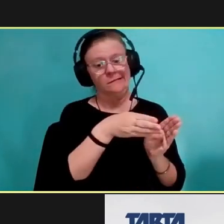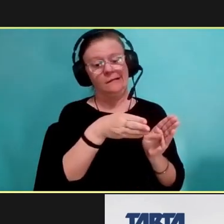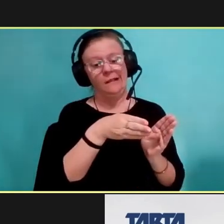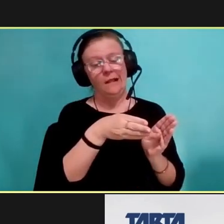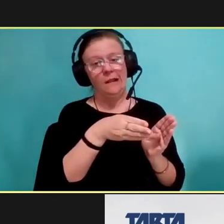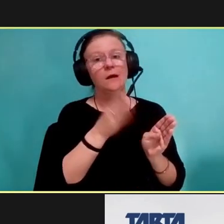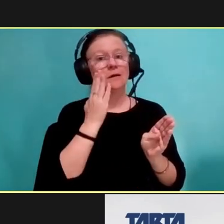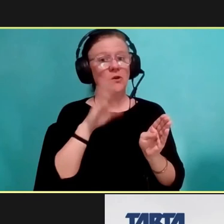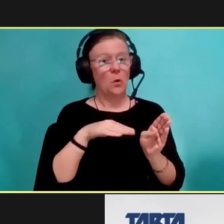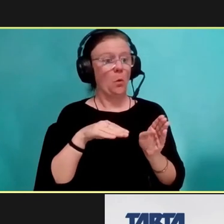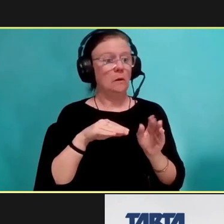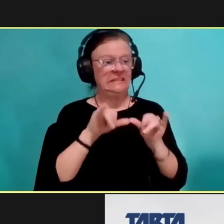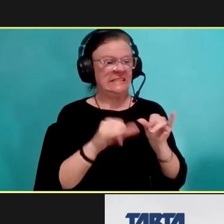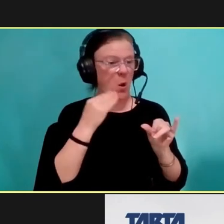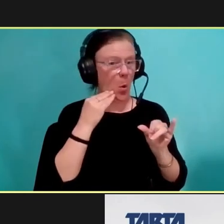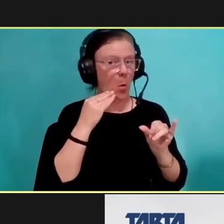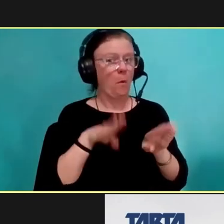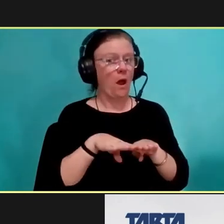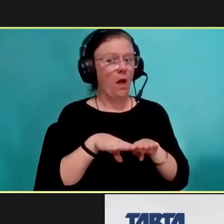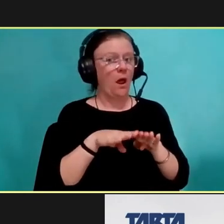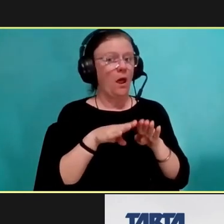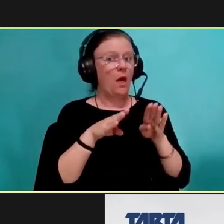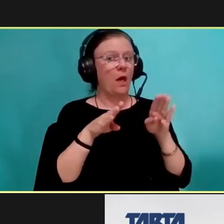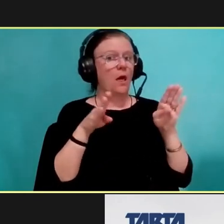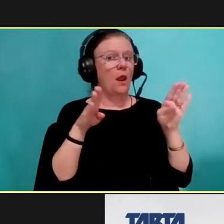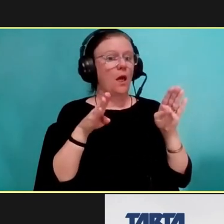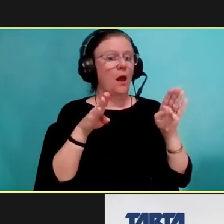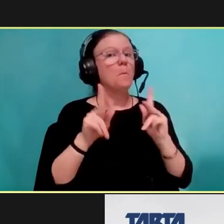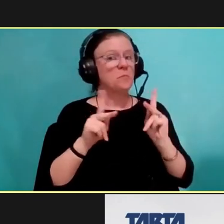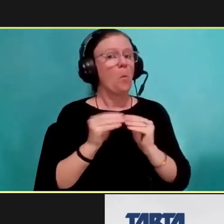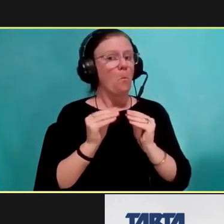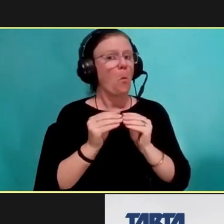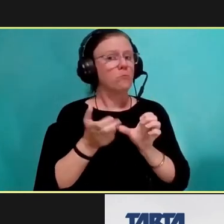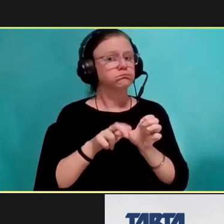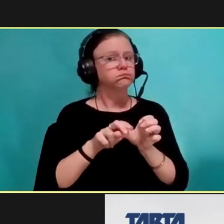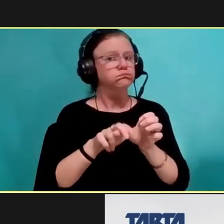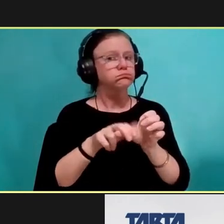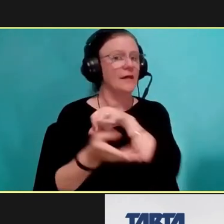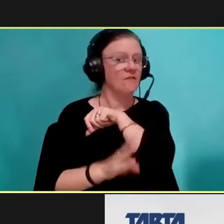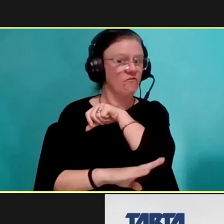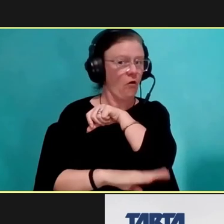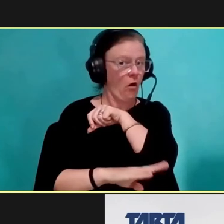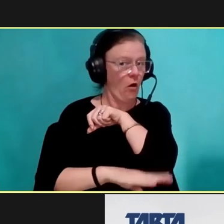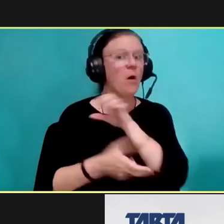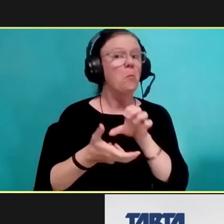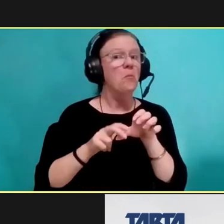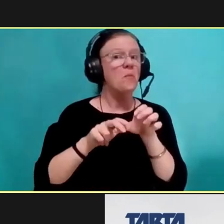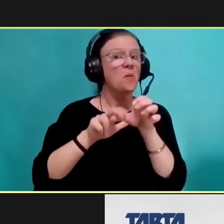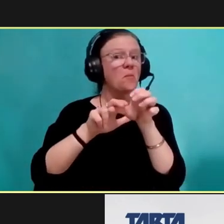started to release, and then they peaked in autumn. Seasonal reduction of ridership occurred in the winter, but this is